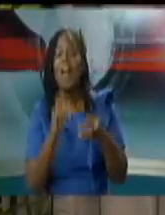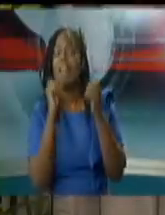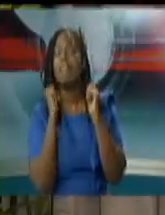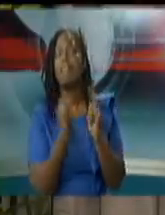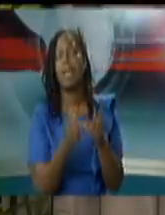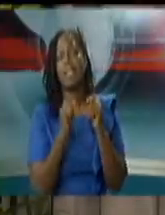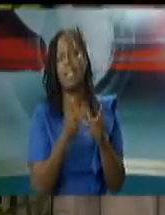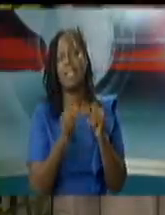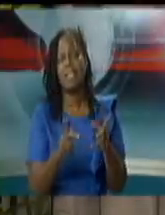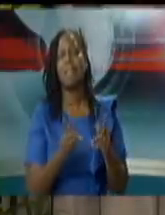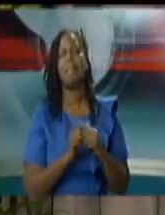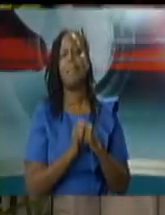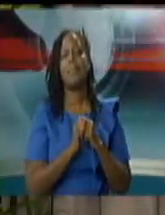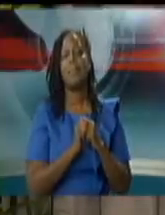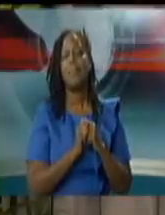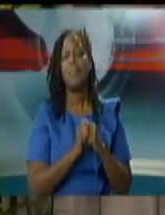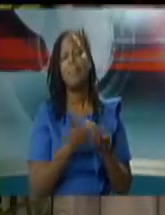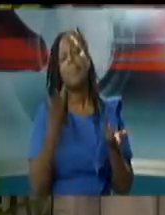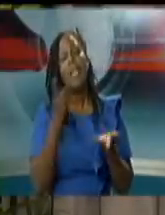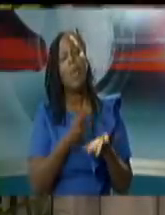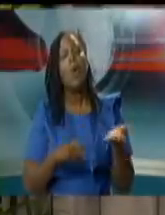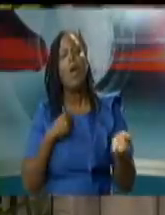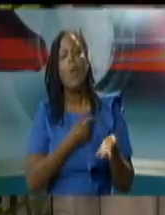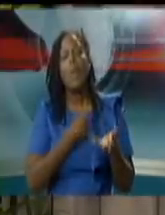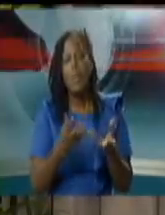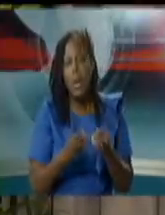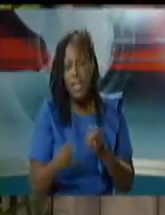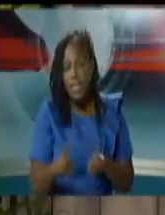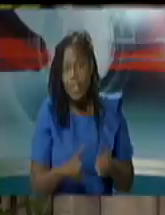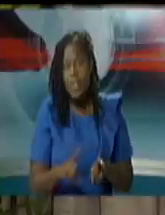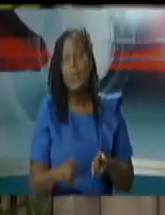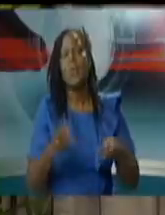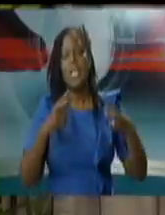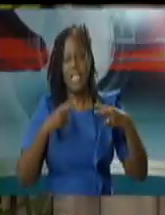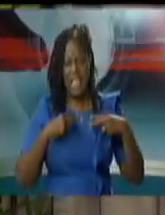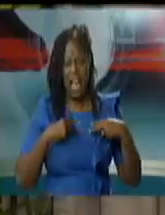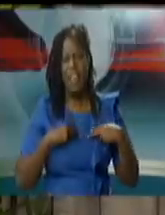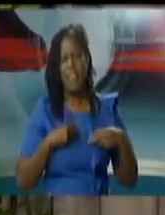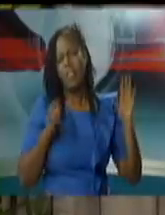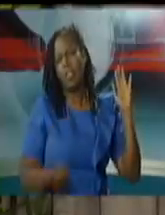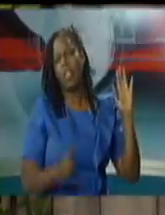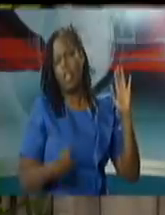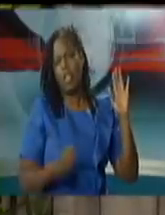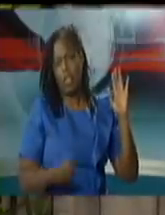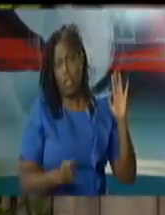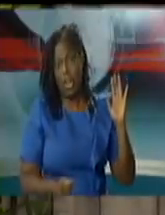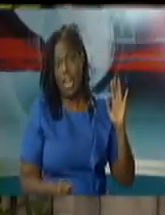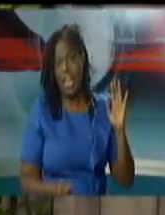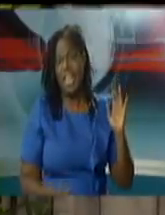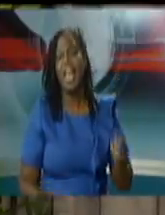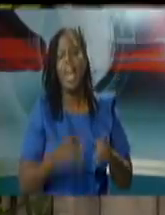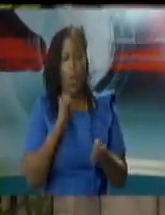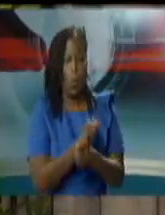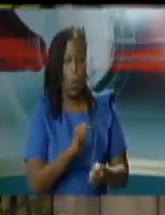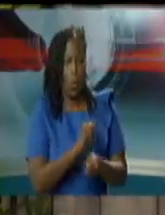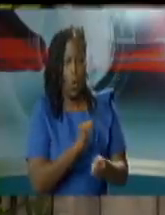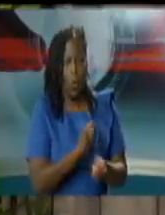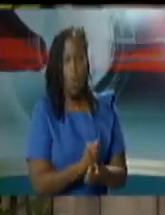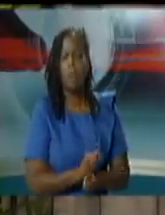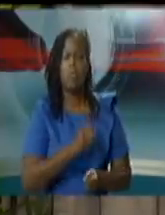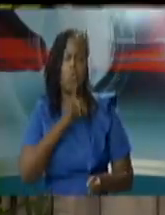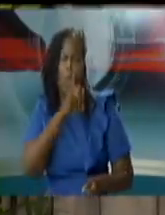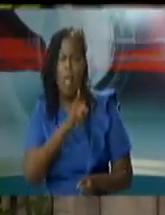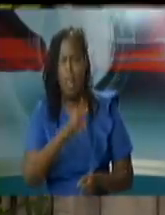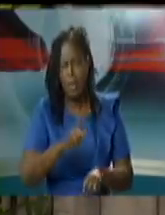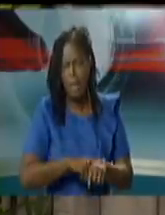to have the judiciary operate on a continuous real-time basis when you see the amendments that we're doing to the